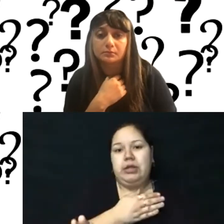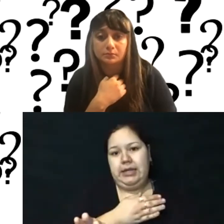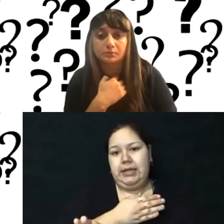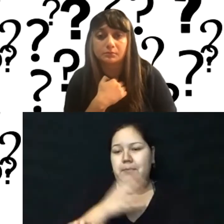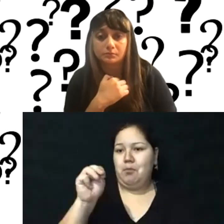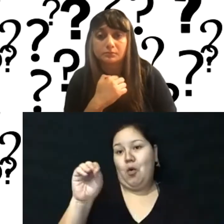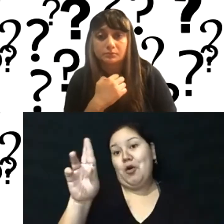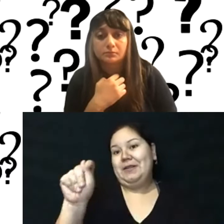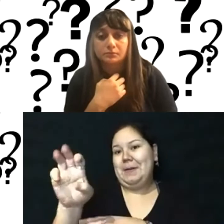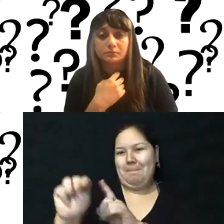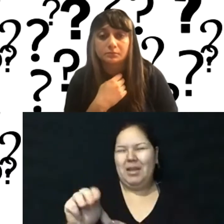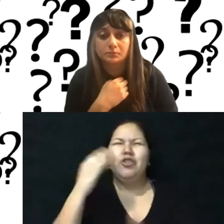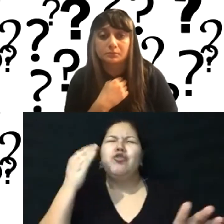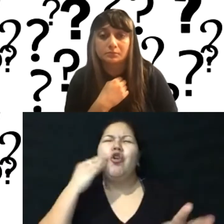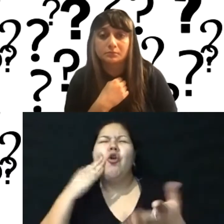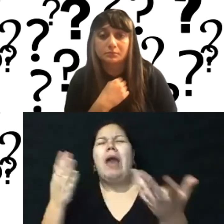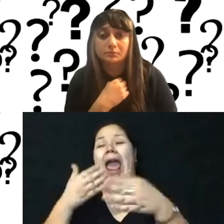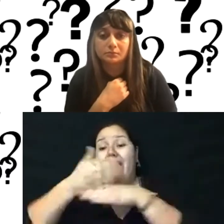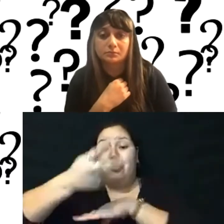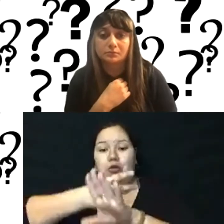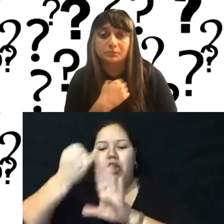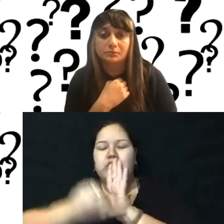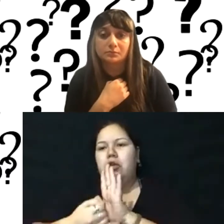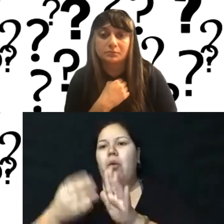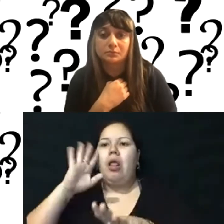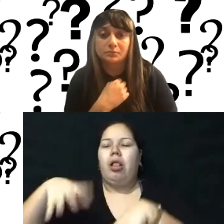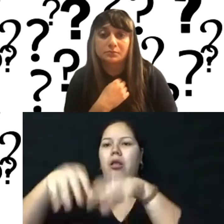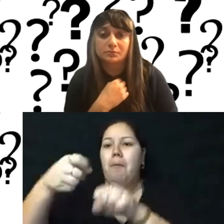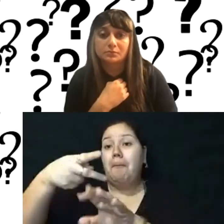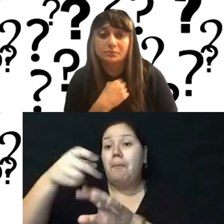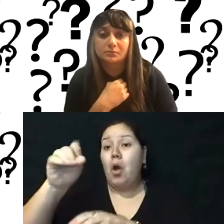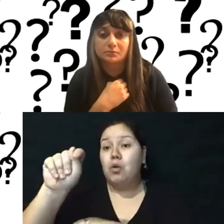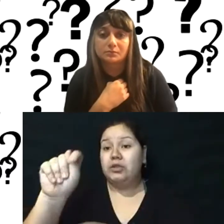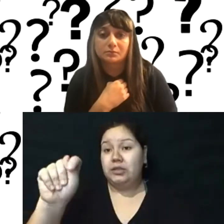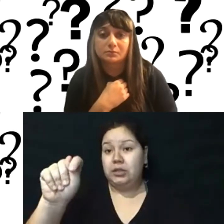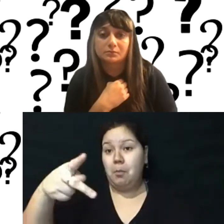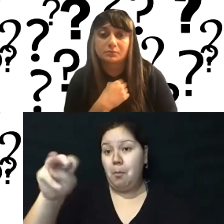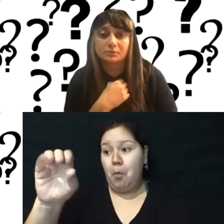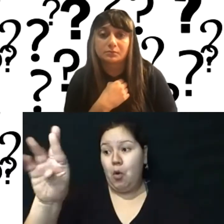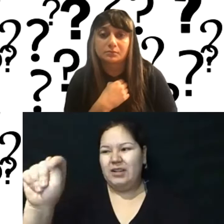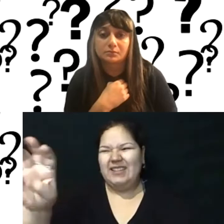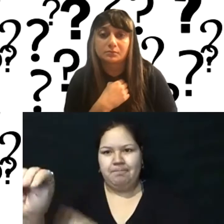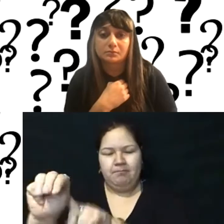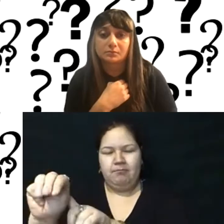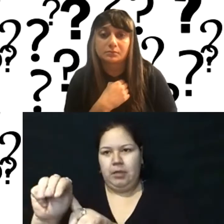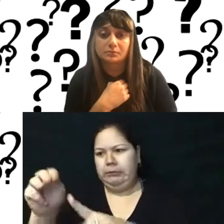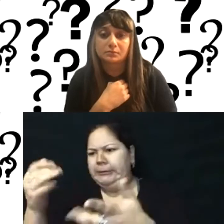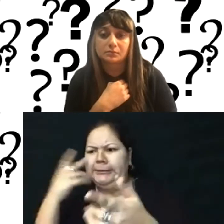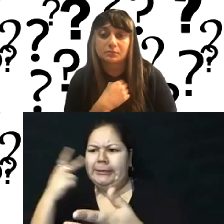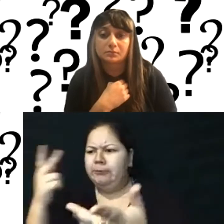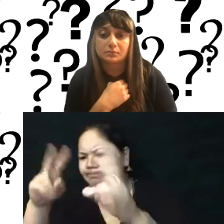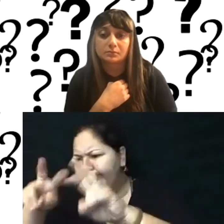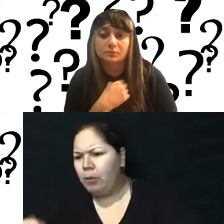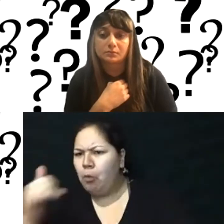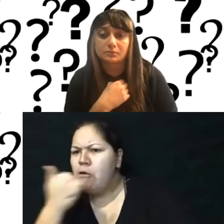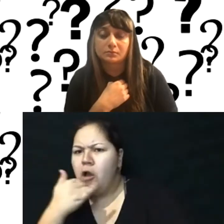-mortem about like what goes wrong after a project it's ended. Sometimes we did a pre-mortem and that just looked like discussing